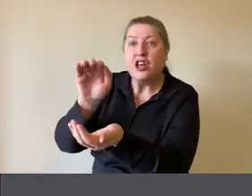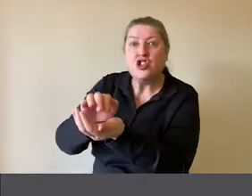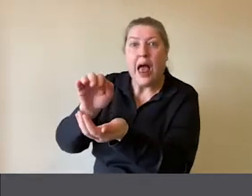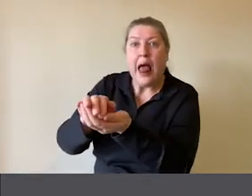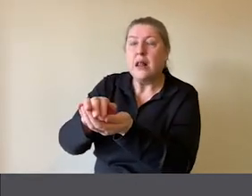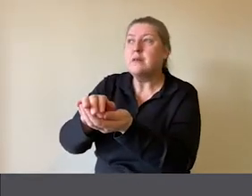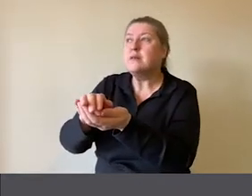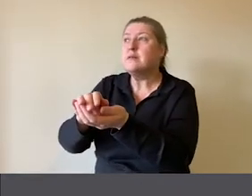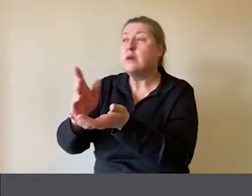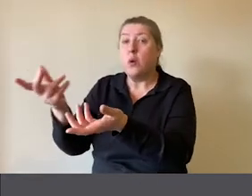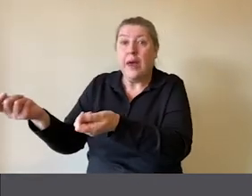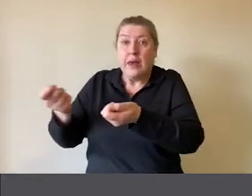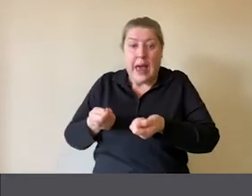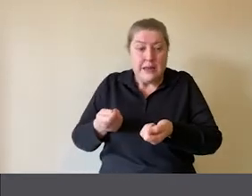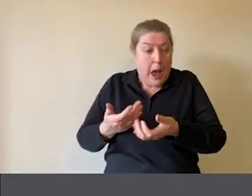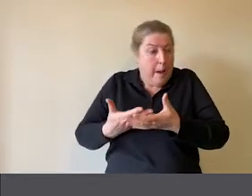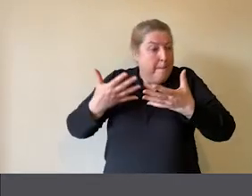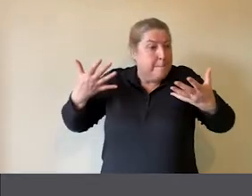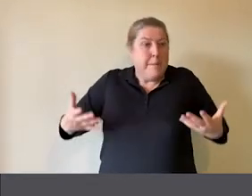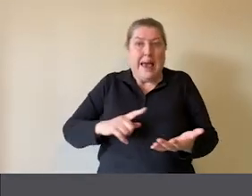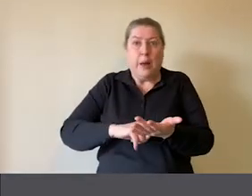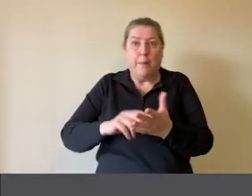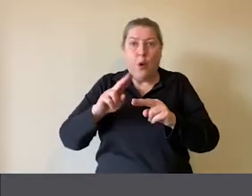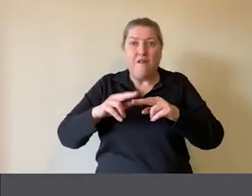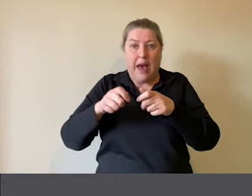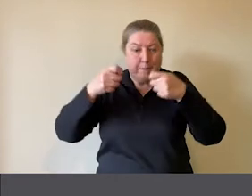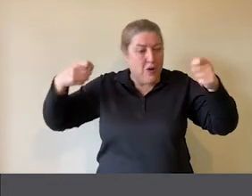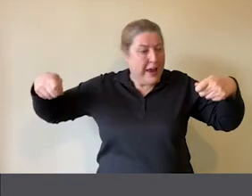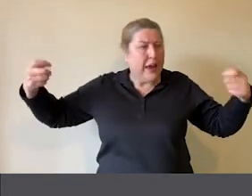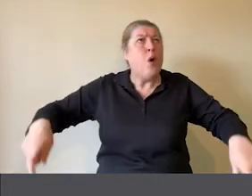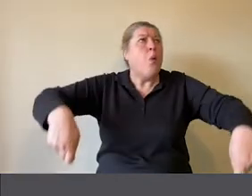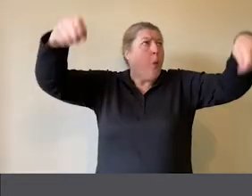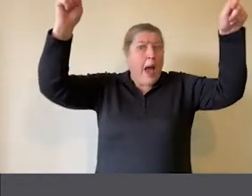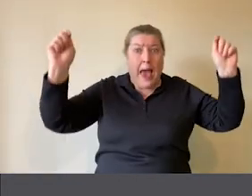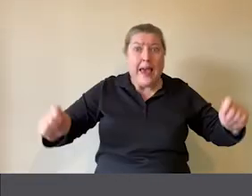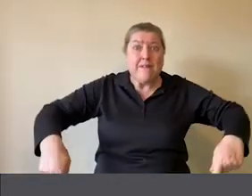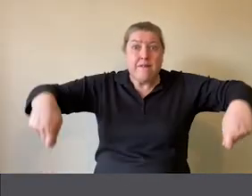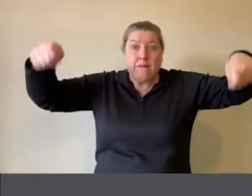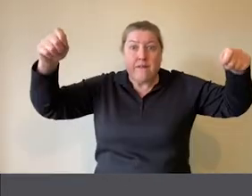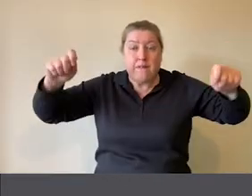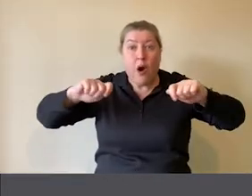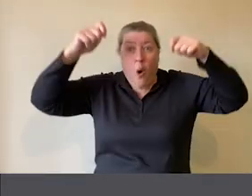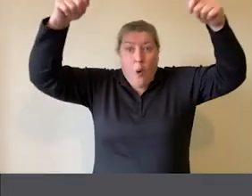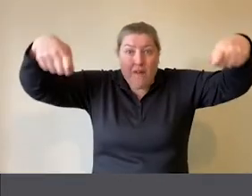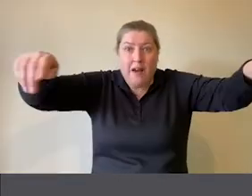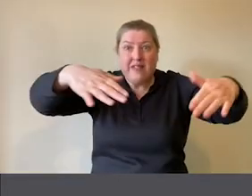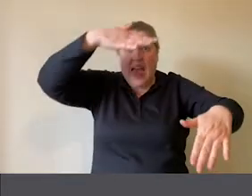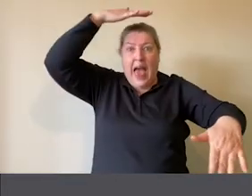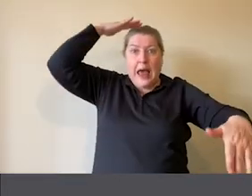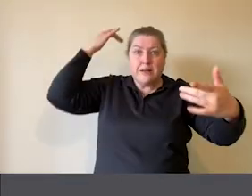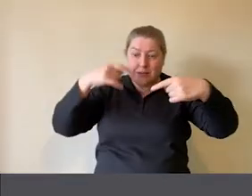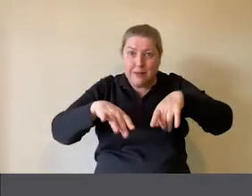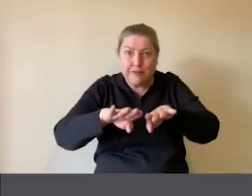a huge piece of blue fabric and wave it up and down, wave it over the heads of our wheelchair